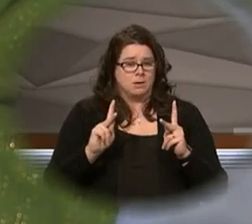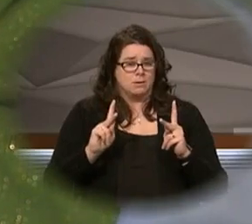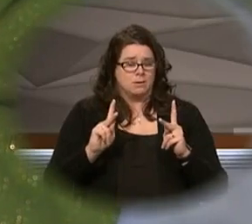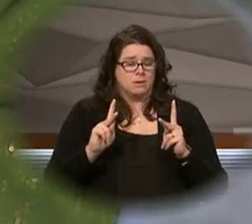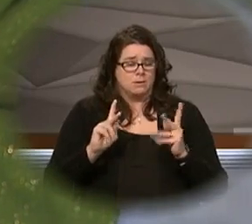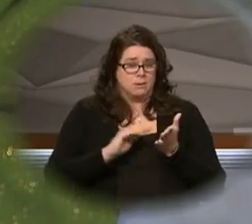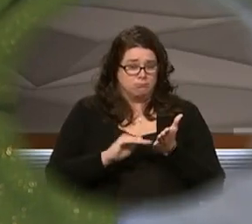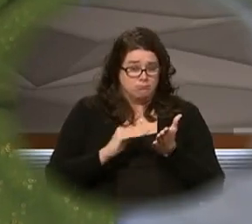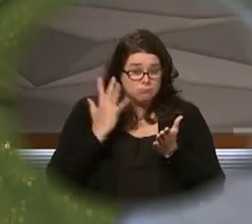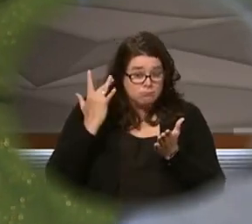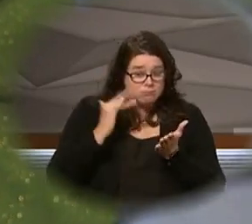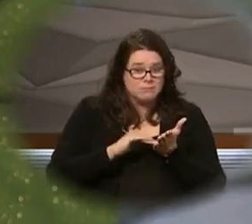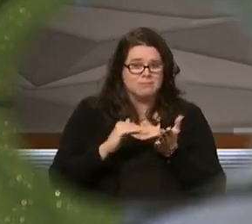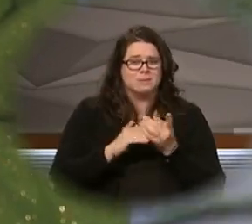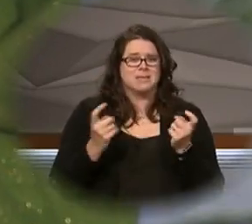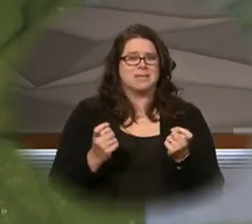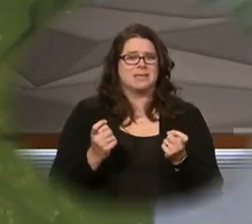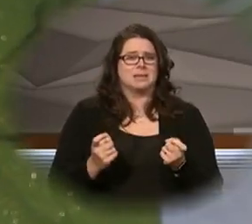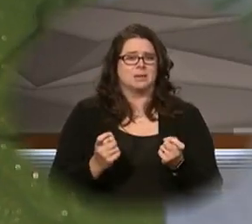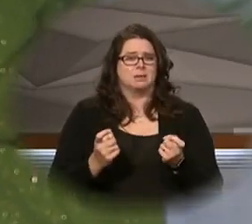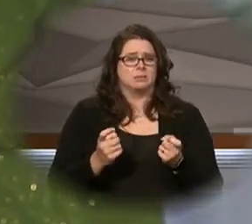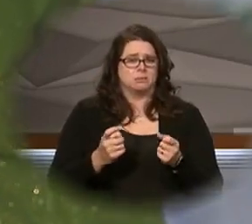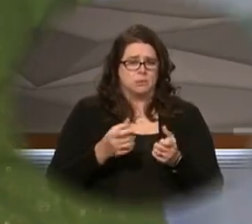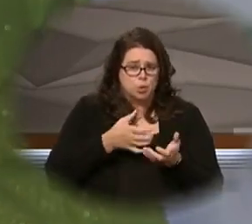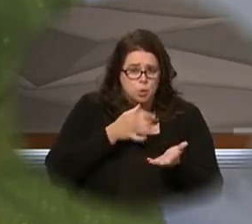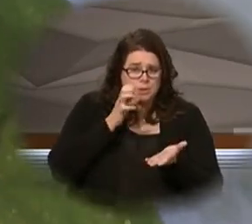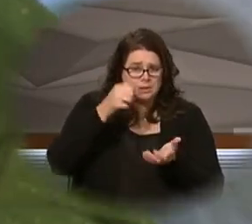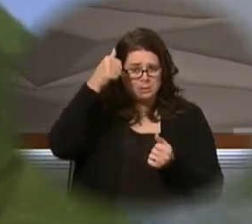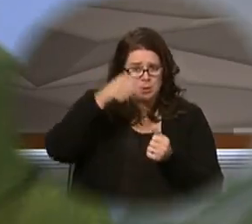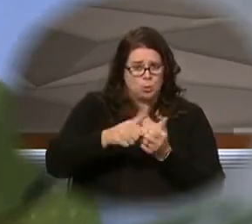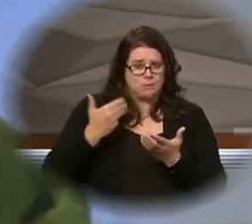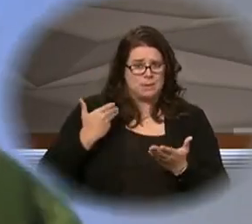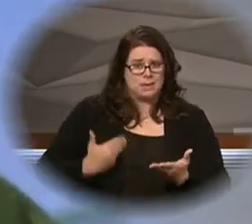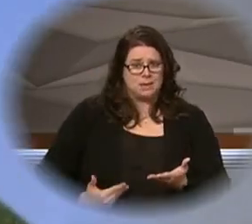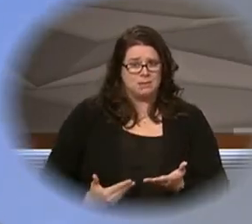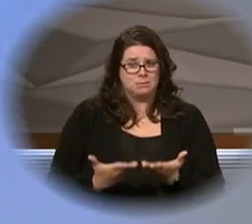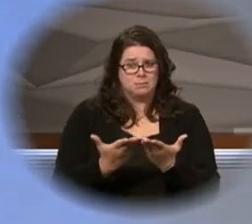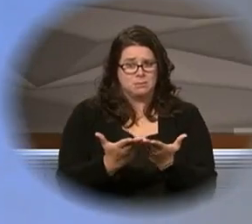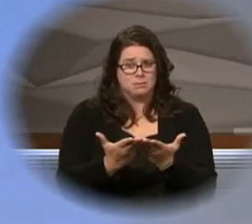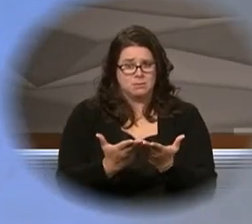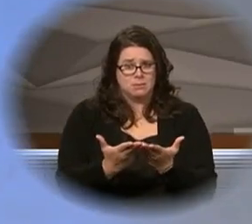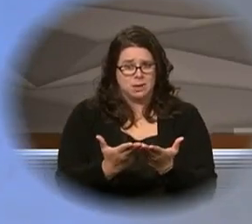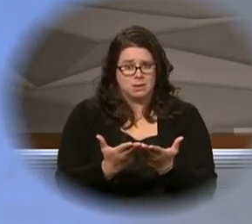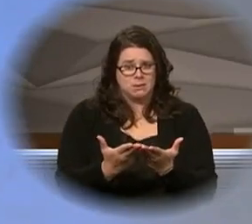for many for the forgiveness of sins. Do this in memory of me.